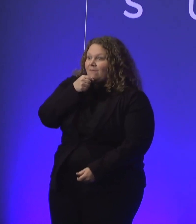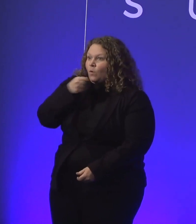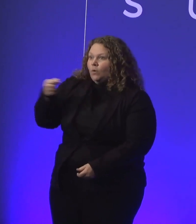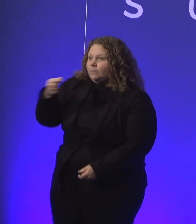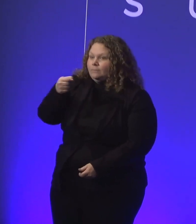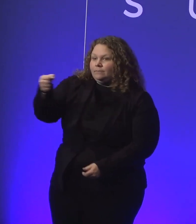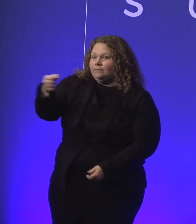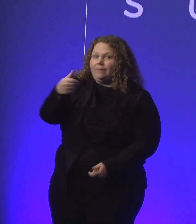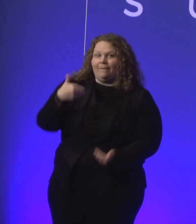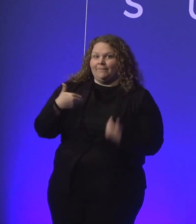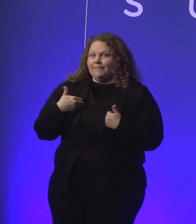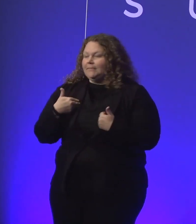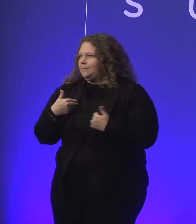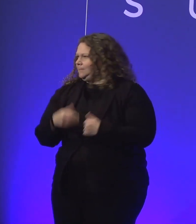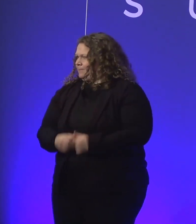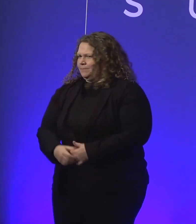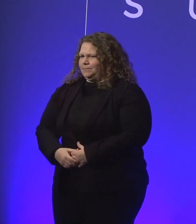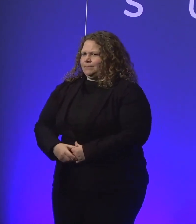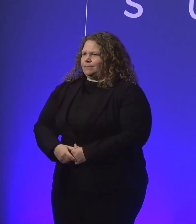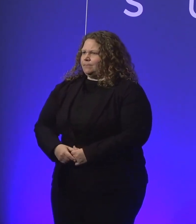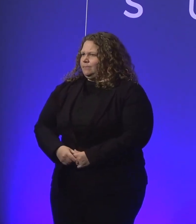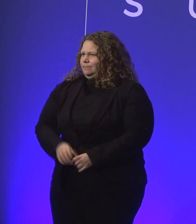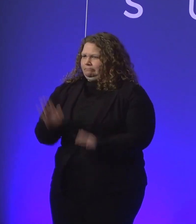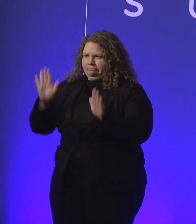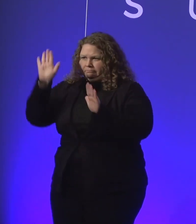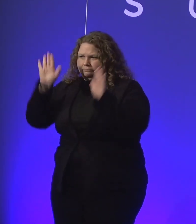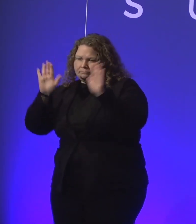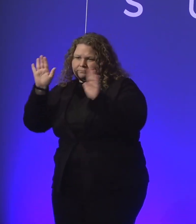take any questions. Andy here, wait for the mic.